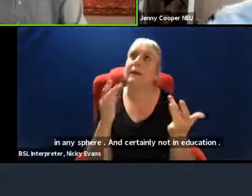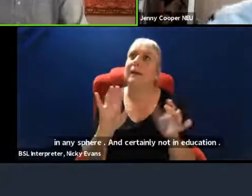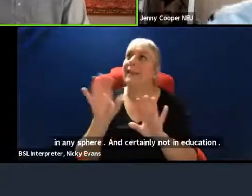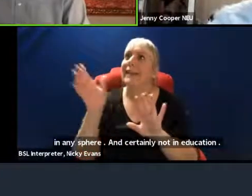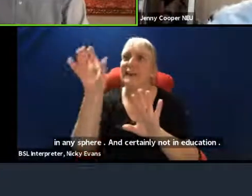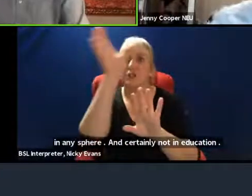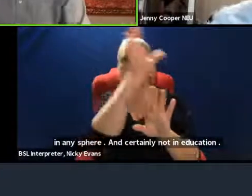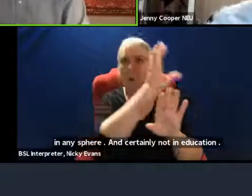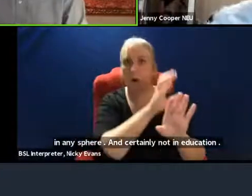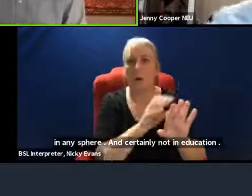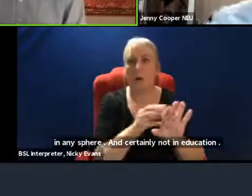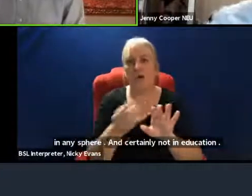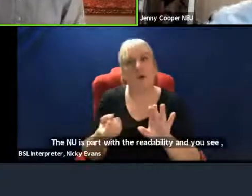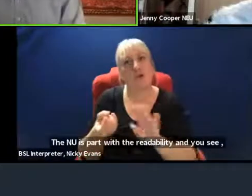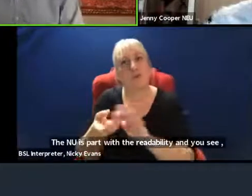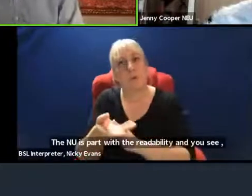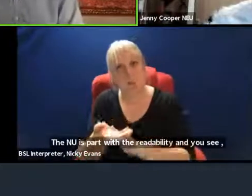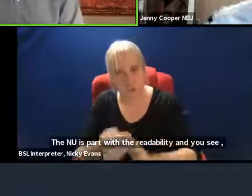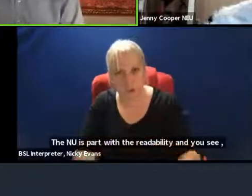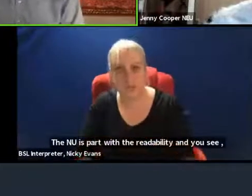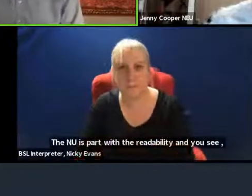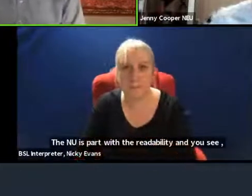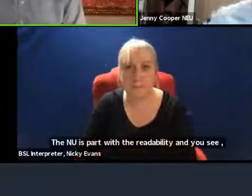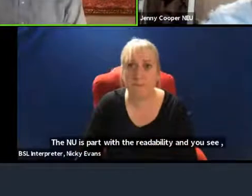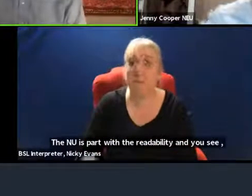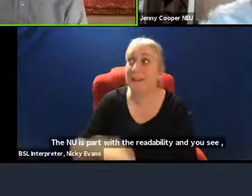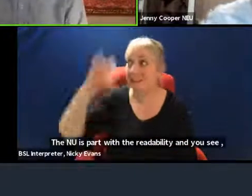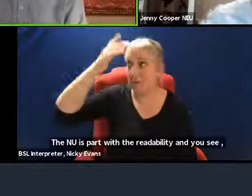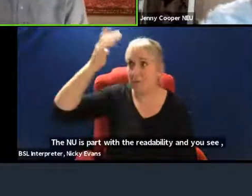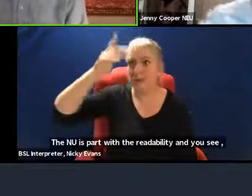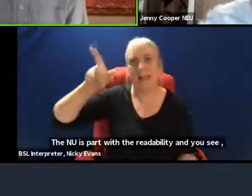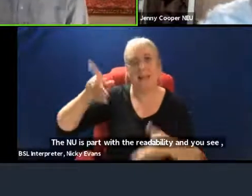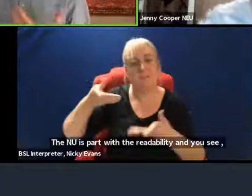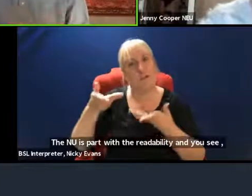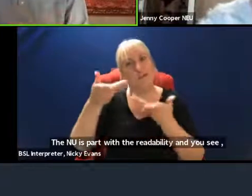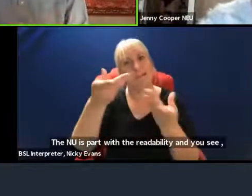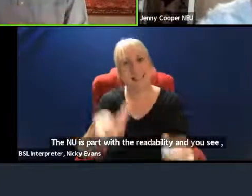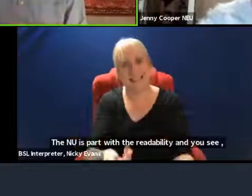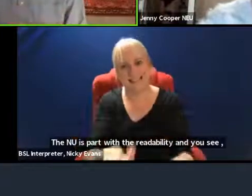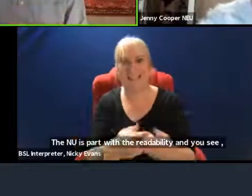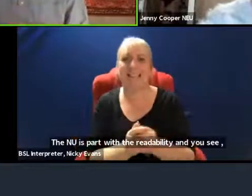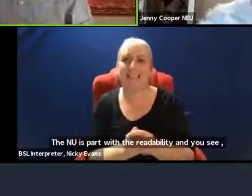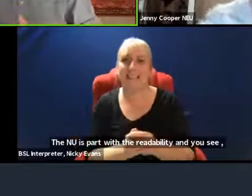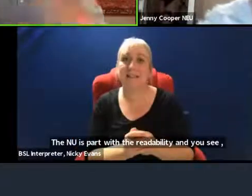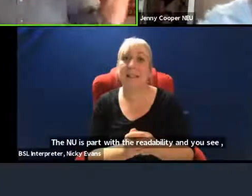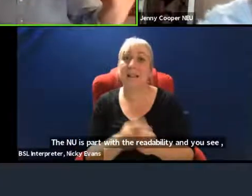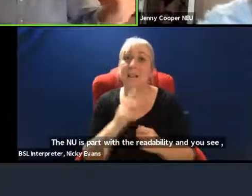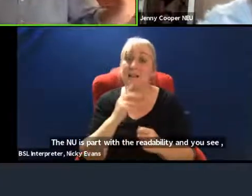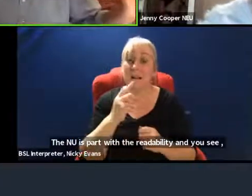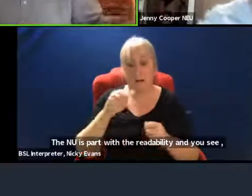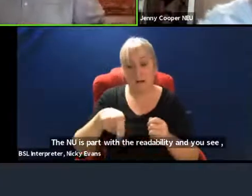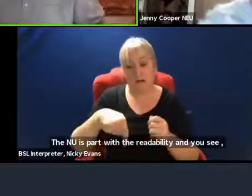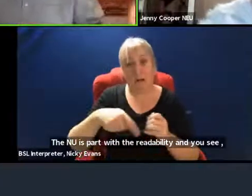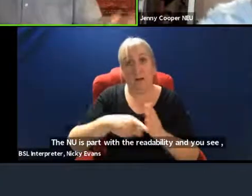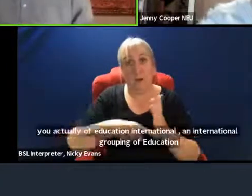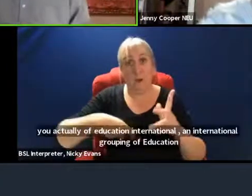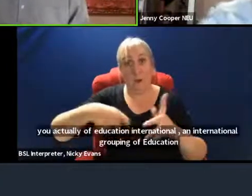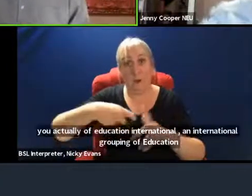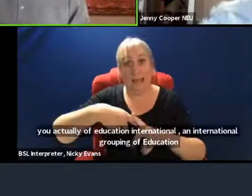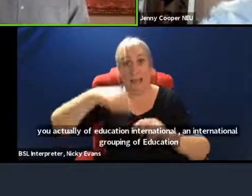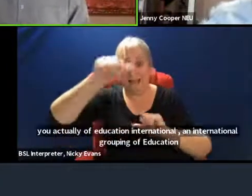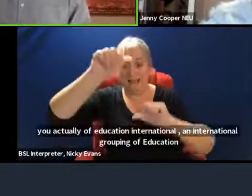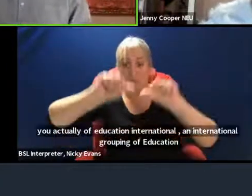contributions, something the government present for the COP. And on that, they say no countries